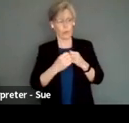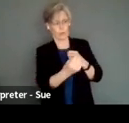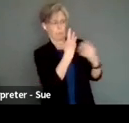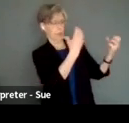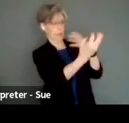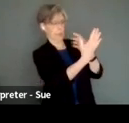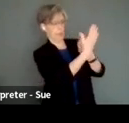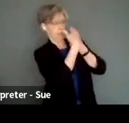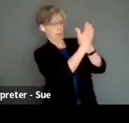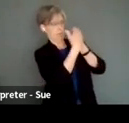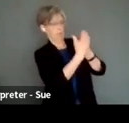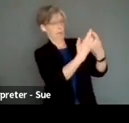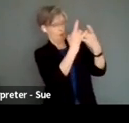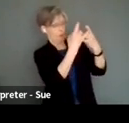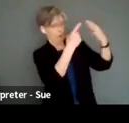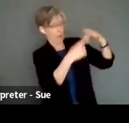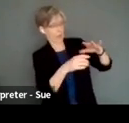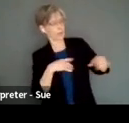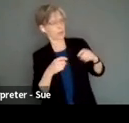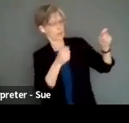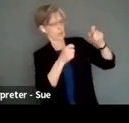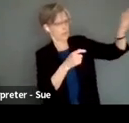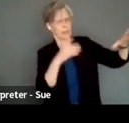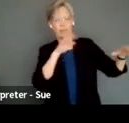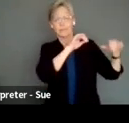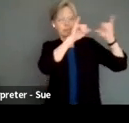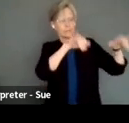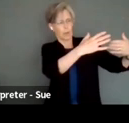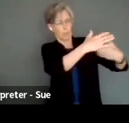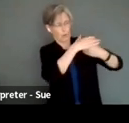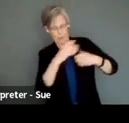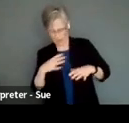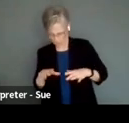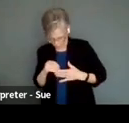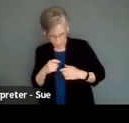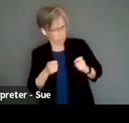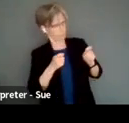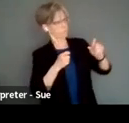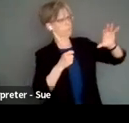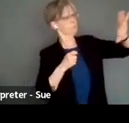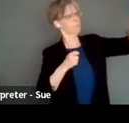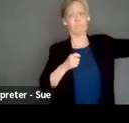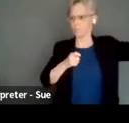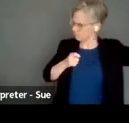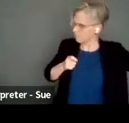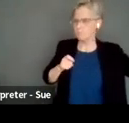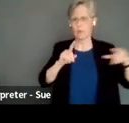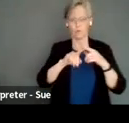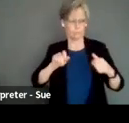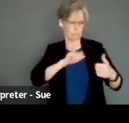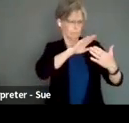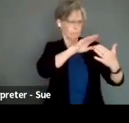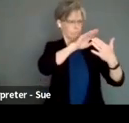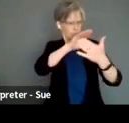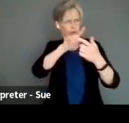oppressions and hatreds and systemic pressures, but also to then also be able to support the addressing of them and the